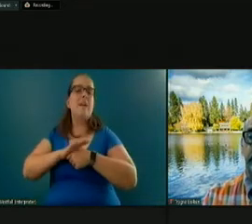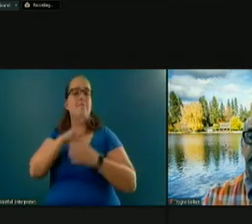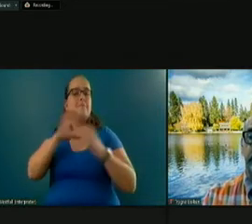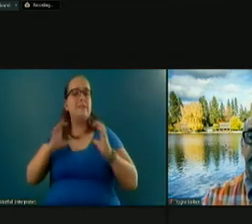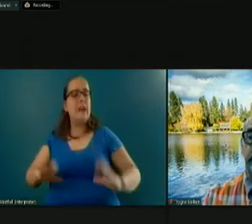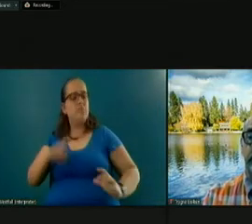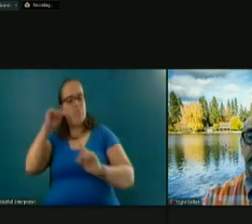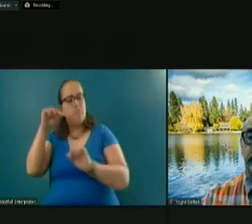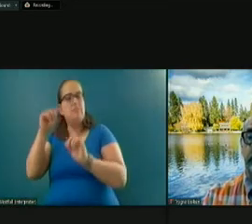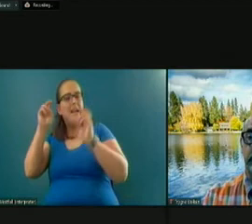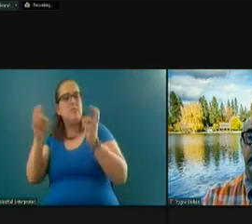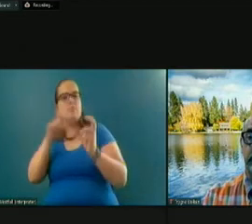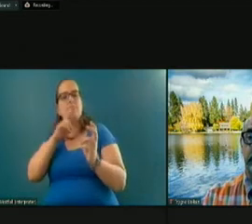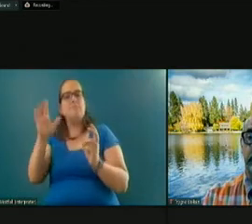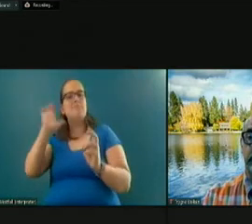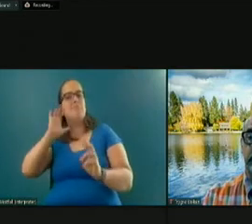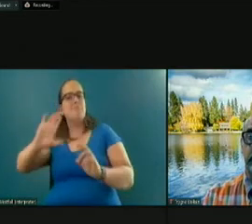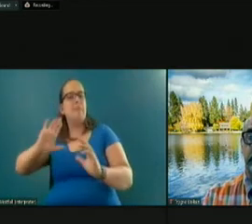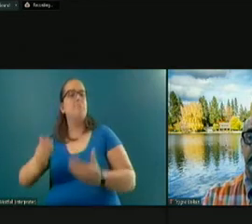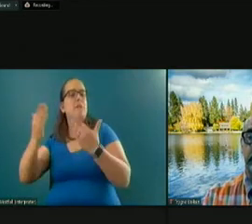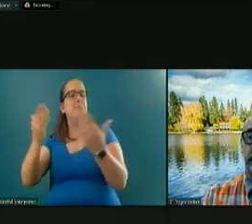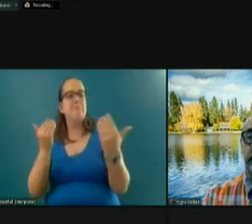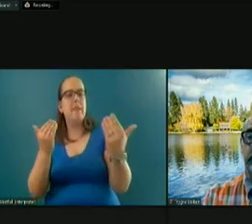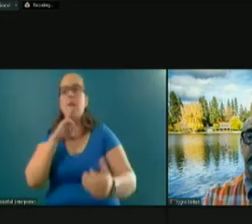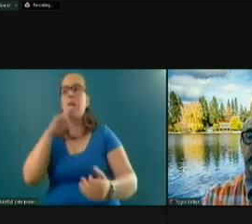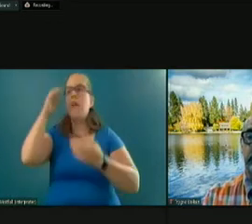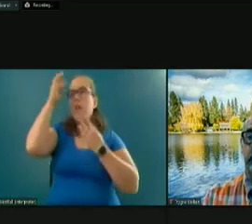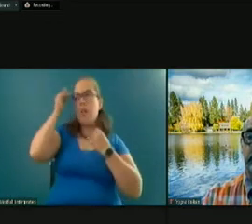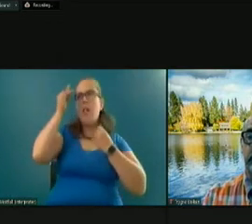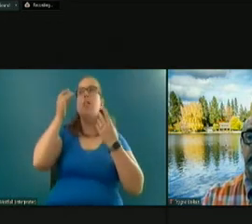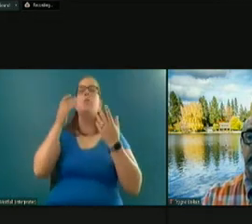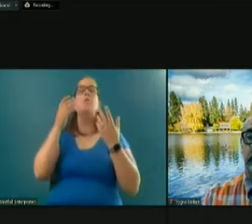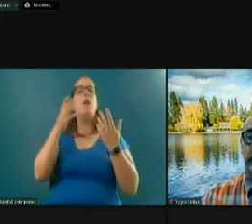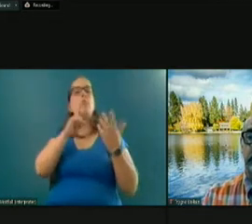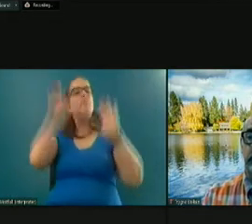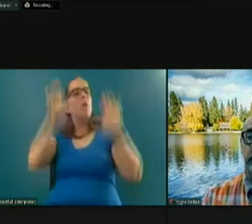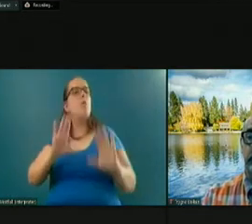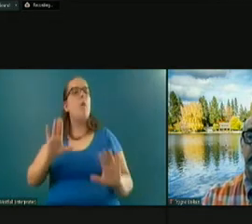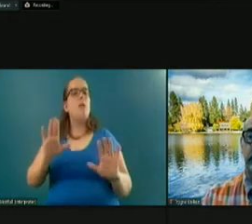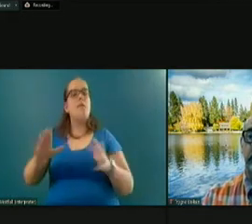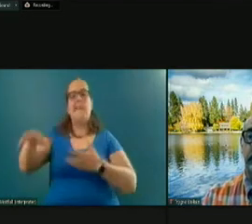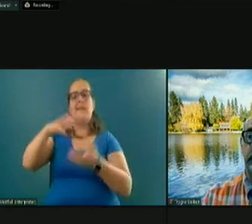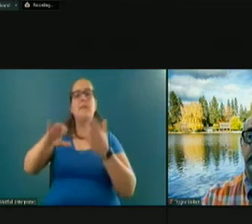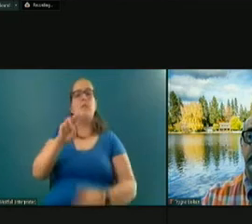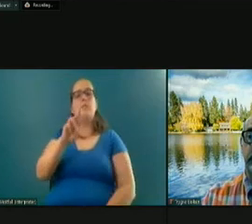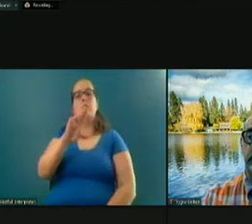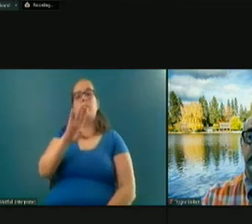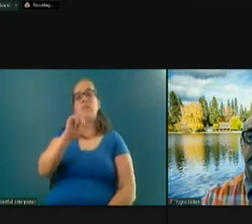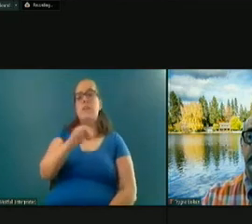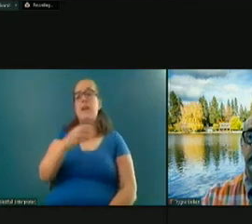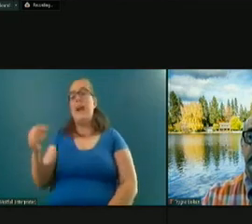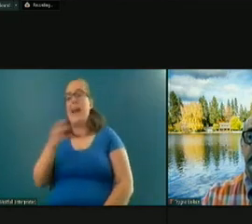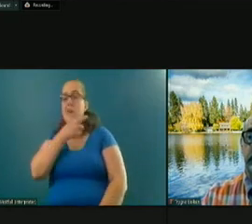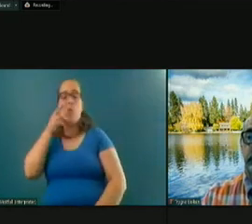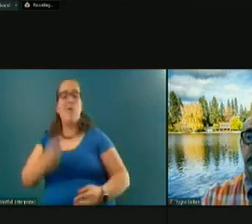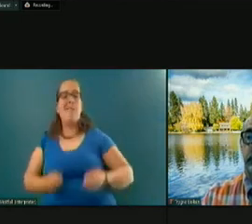think really listening to their recommendations going forward. They're very thoughtful, and it's great because they're a mix of urban and rural residents from all